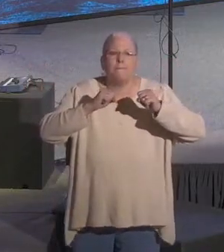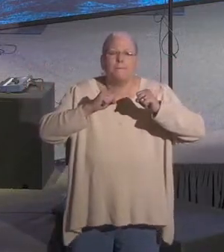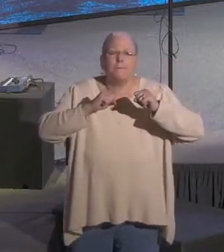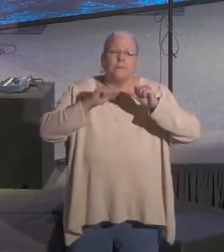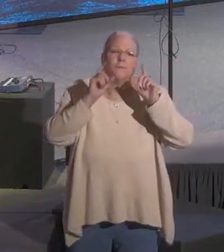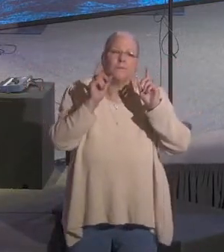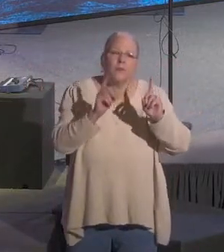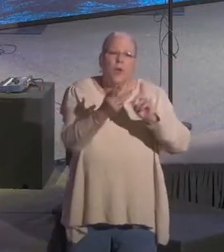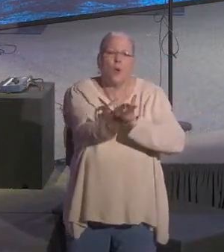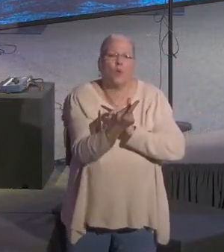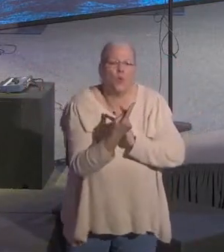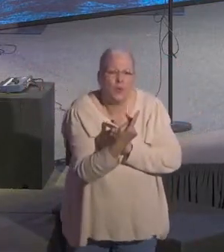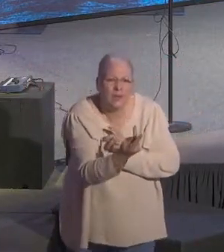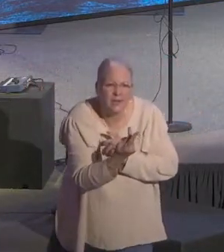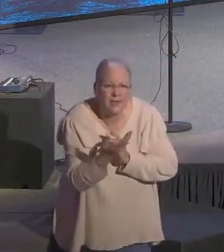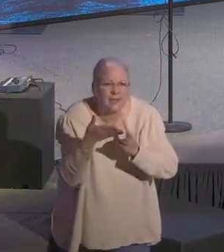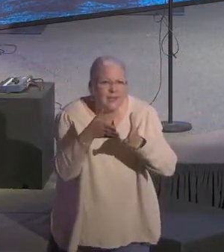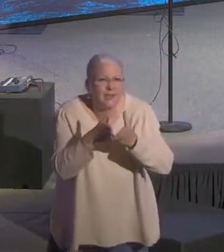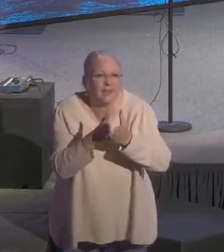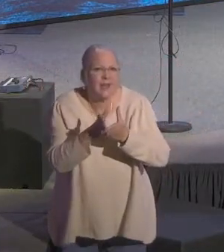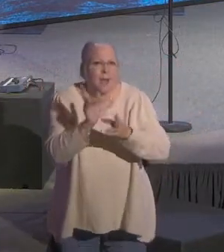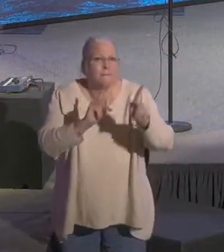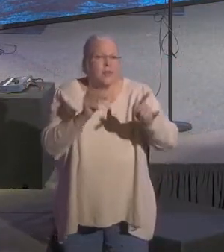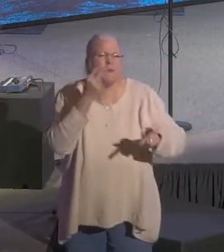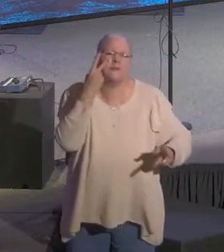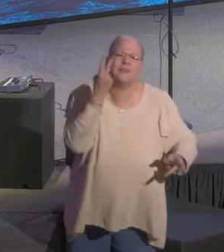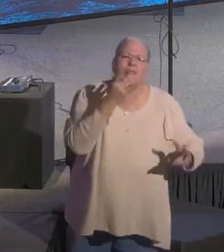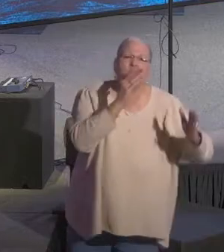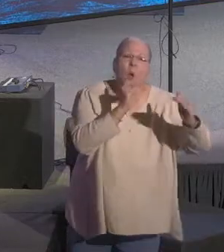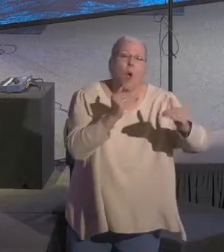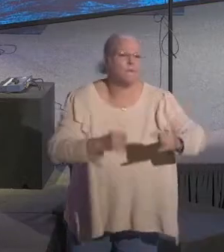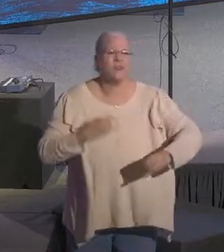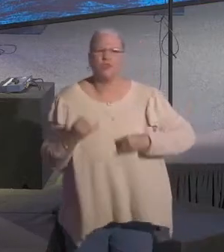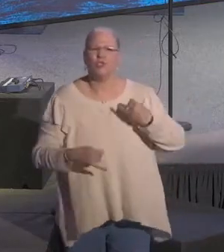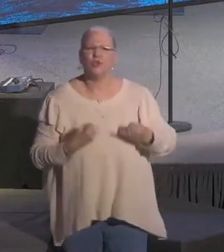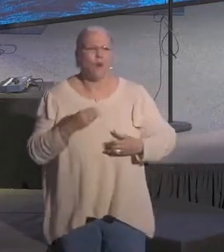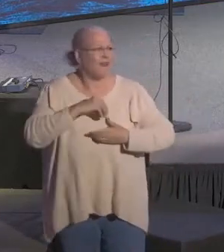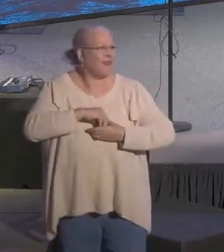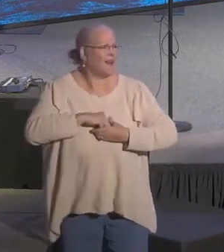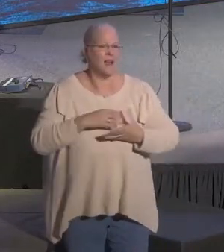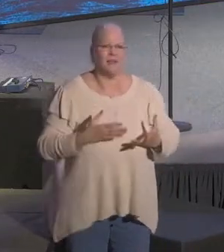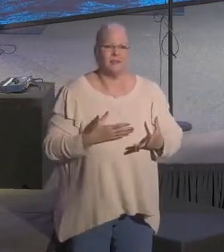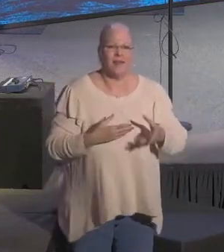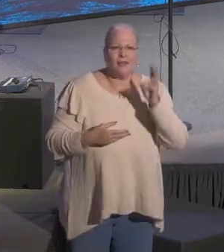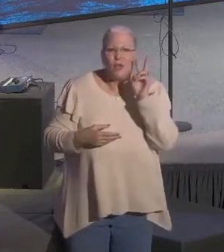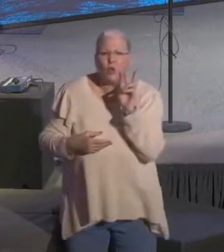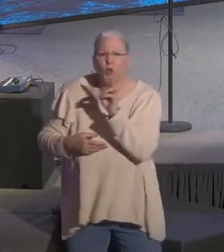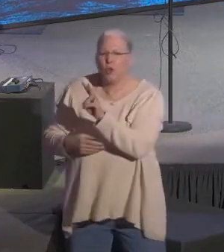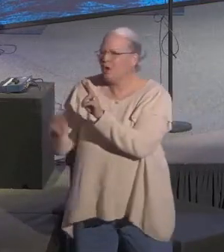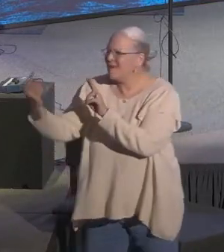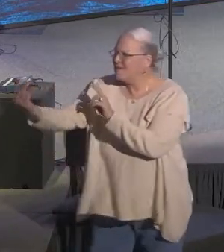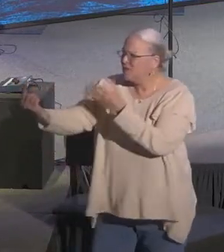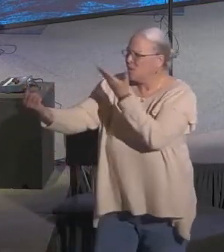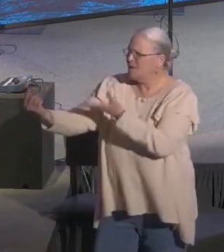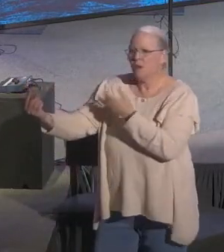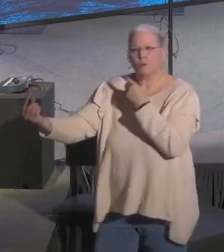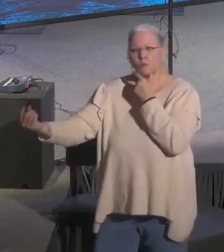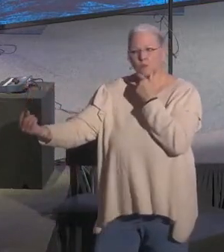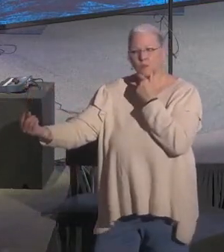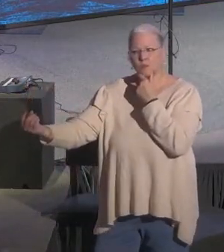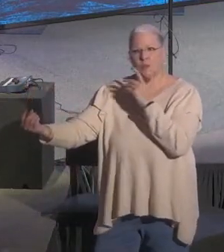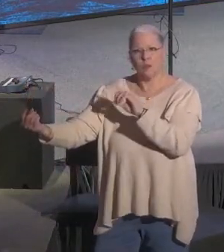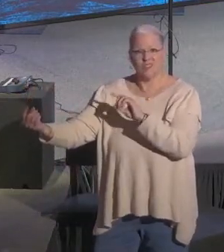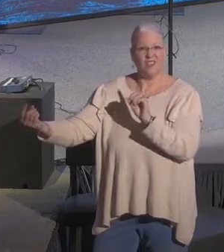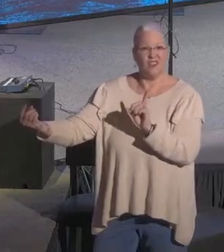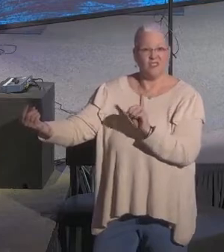positive. People are looking for a reason to have hope, a reason to have joy. Did you ever think